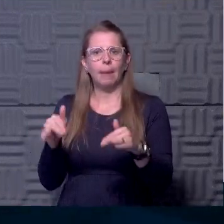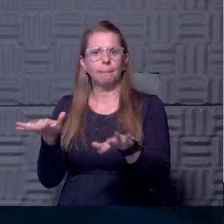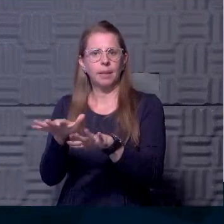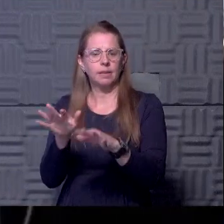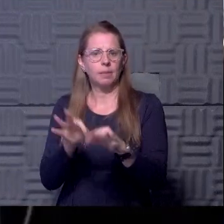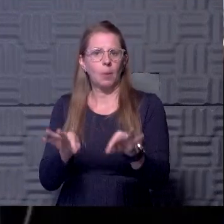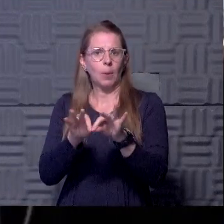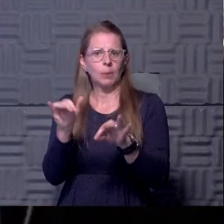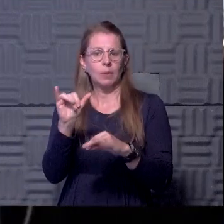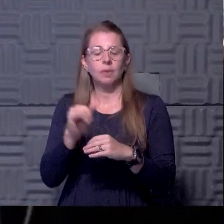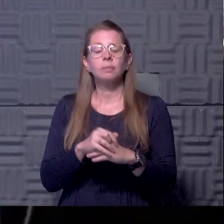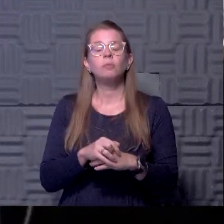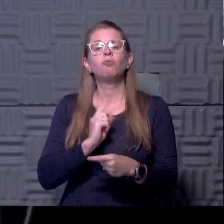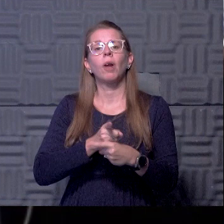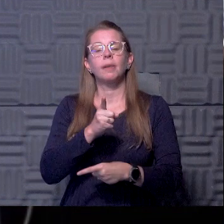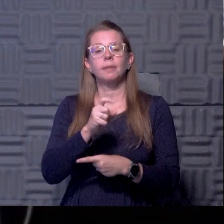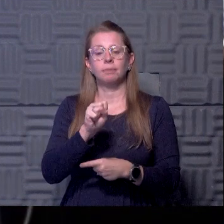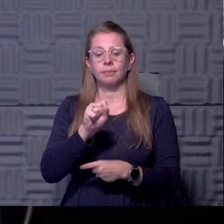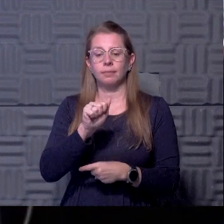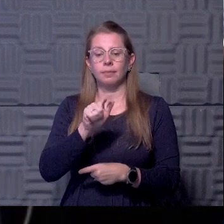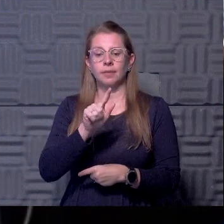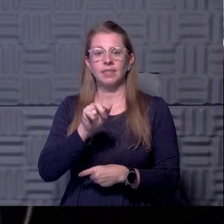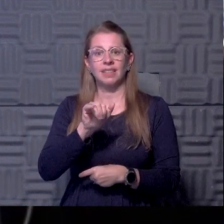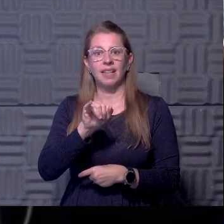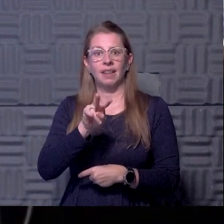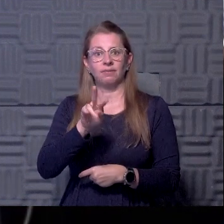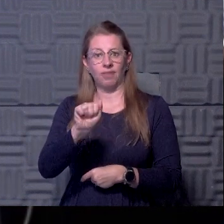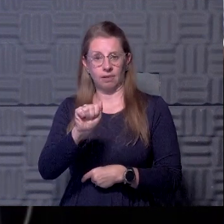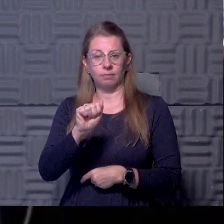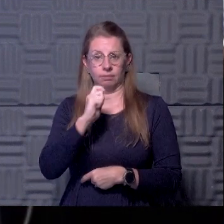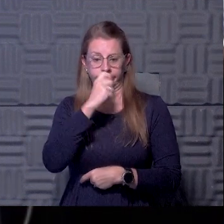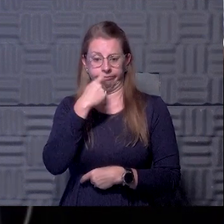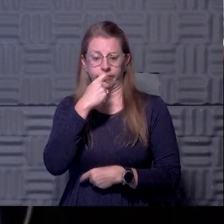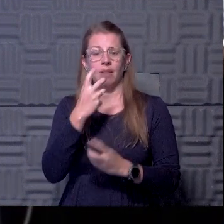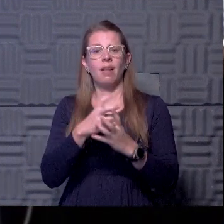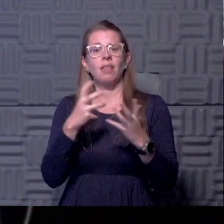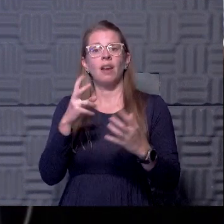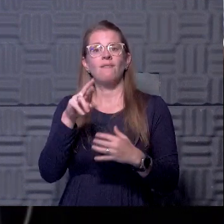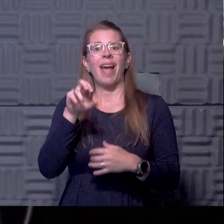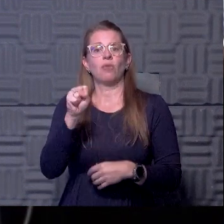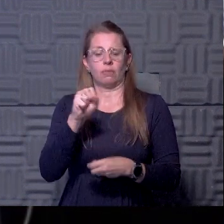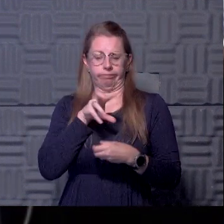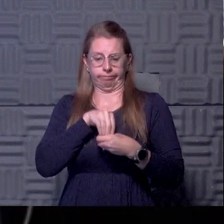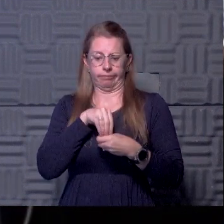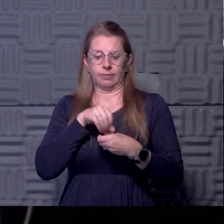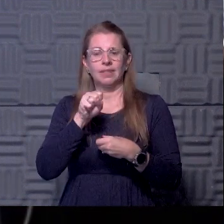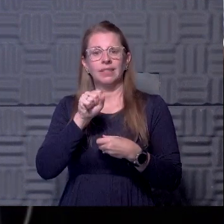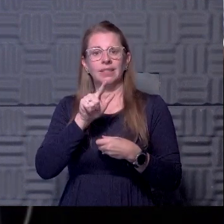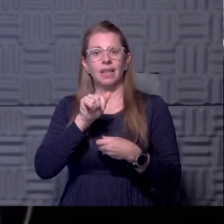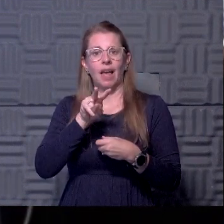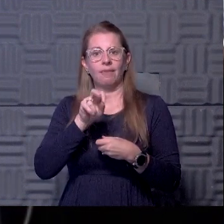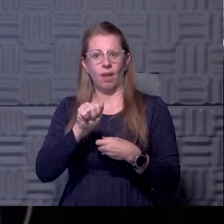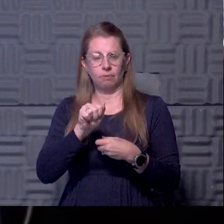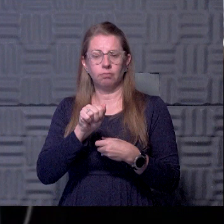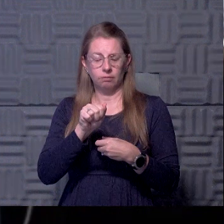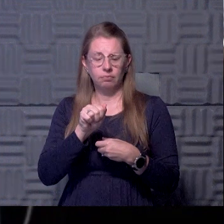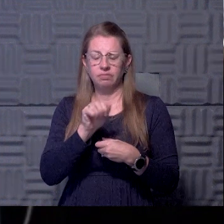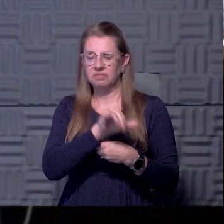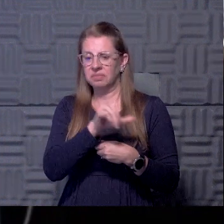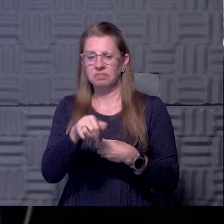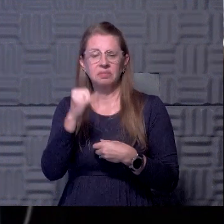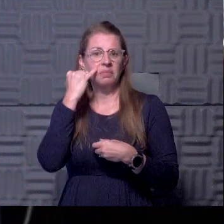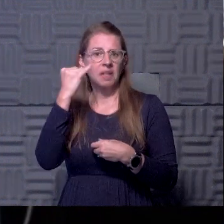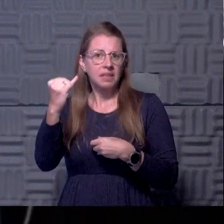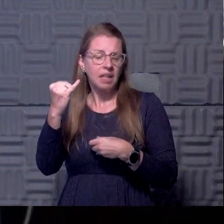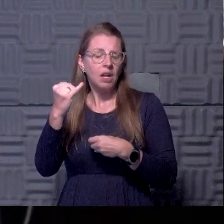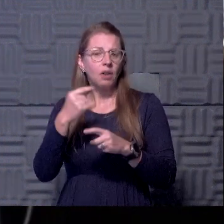Right. So saliva is a there's a lot of virus in saliva. It's sort of very similar in terms of a sample type to